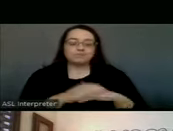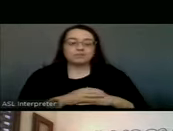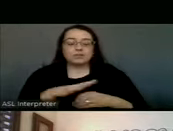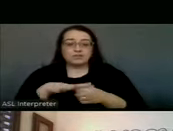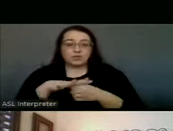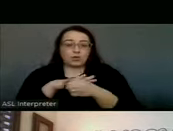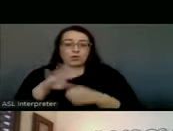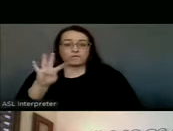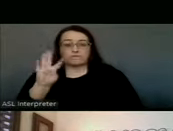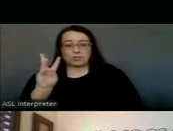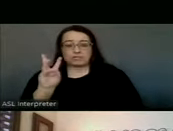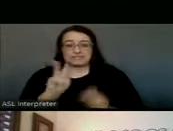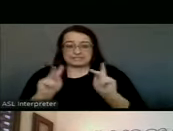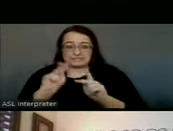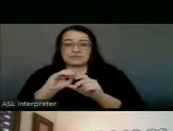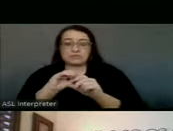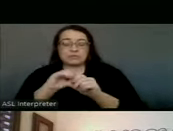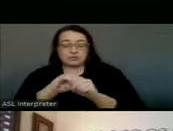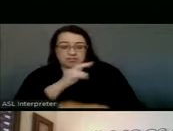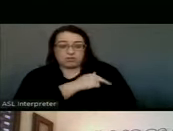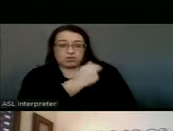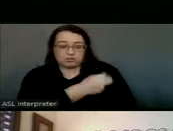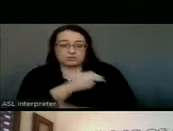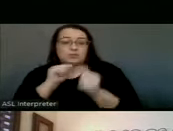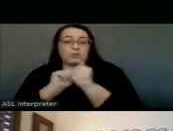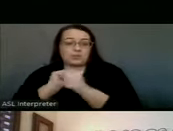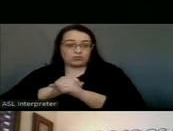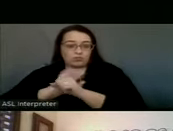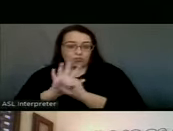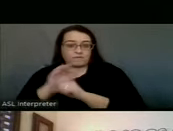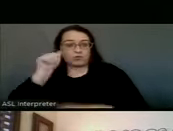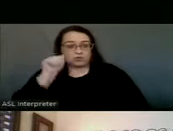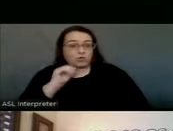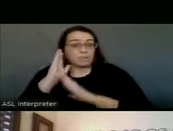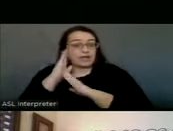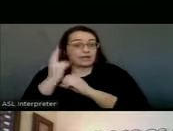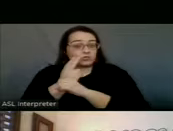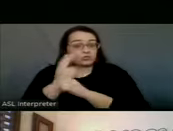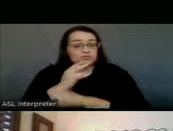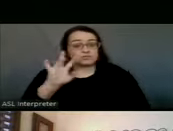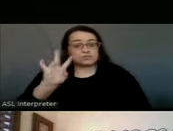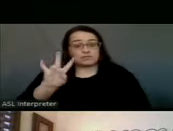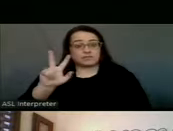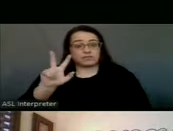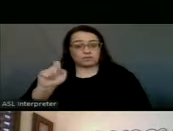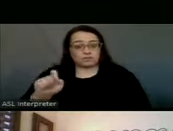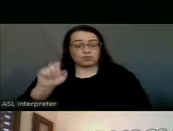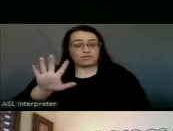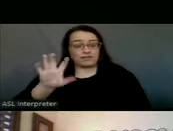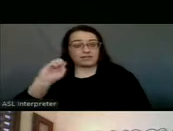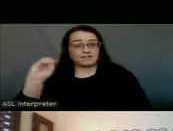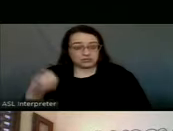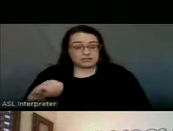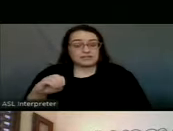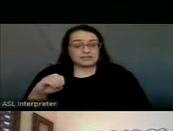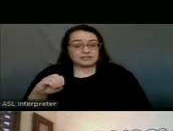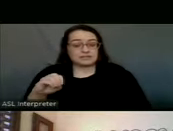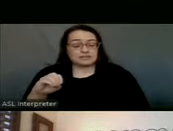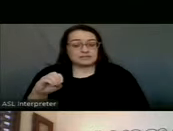46 people hospitalized with COVID-19, adult bed utilization is at 73.5%,